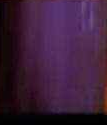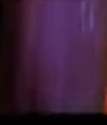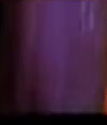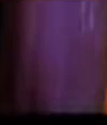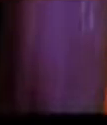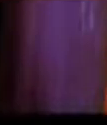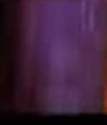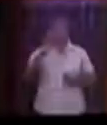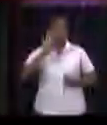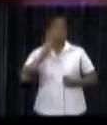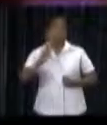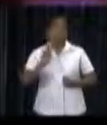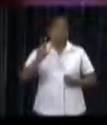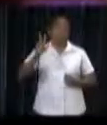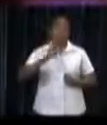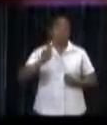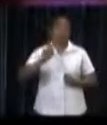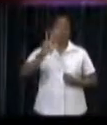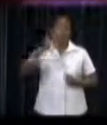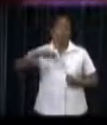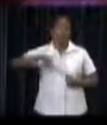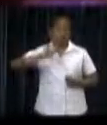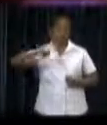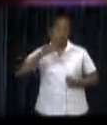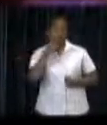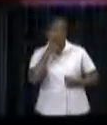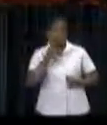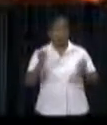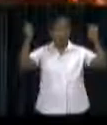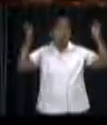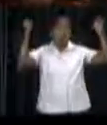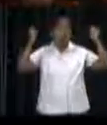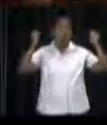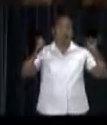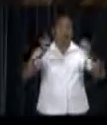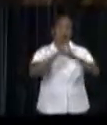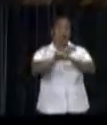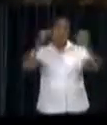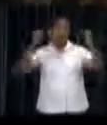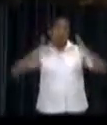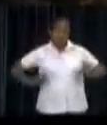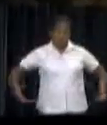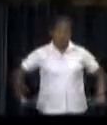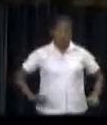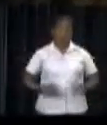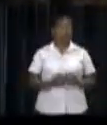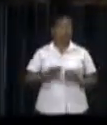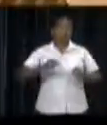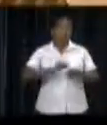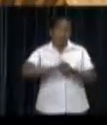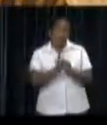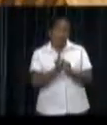Shavara Blackson was named Missy Ketikoti 2013 on Friday, June 28. In a